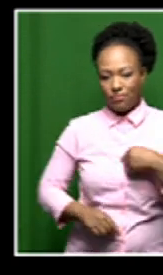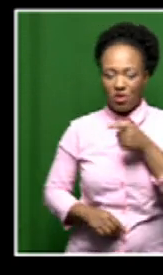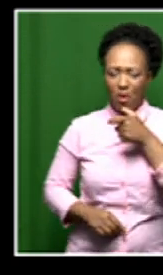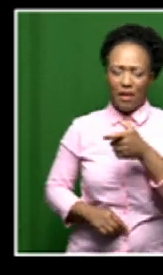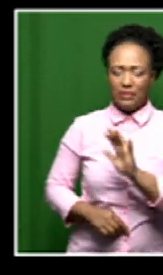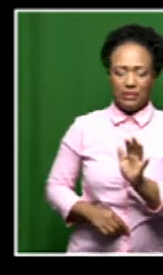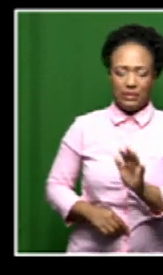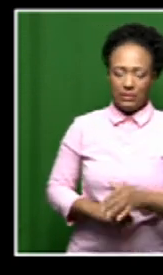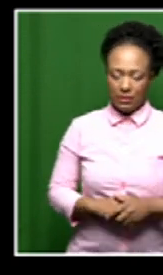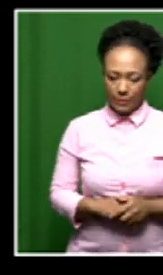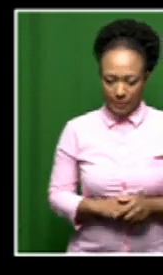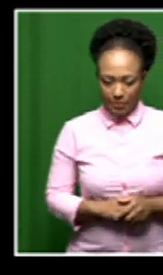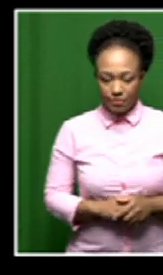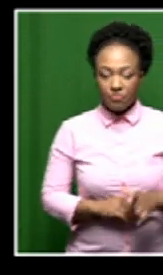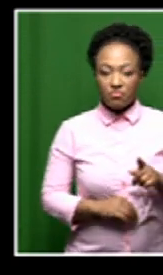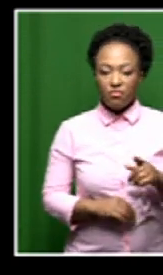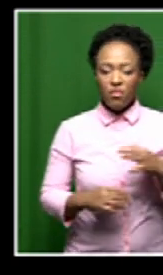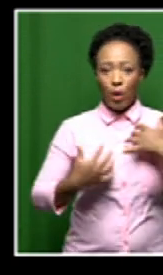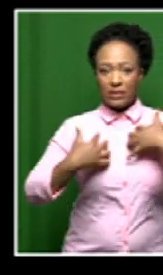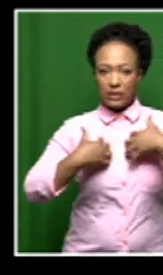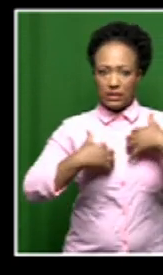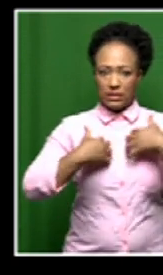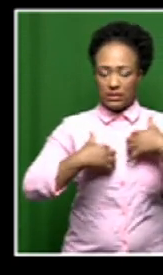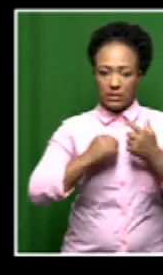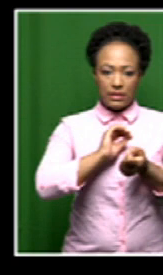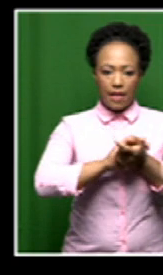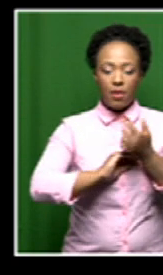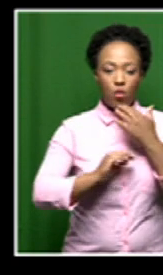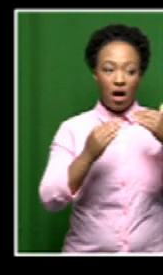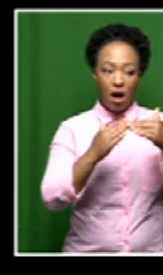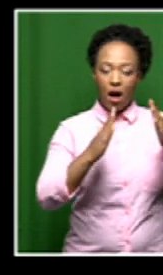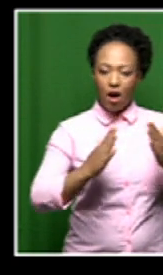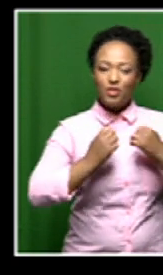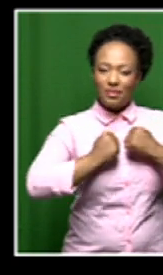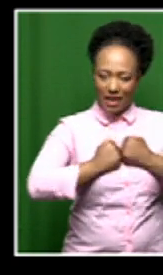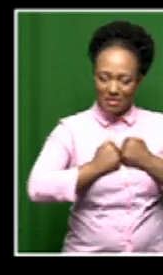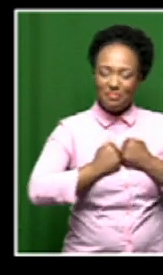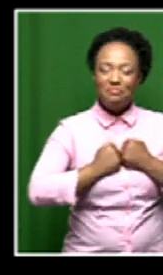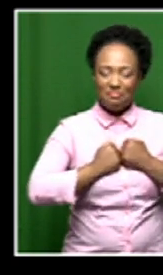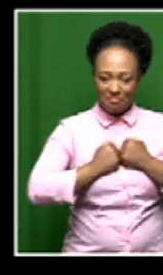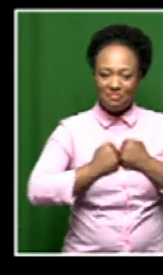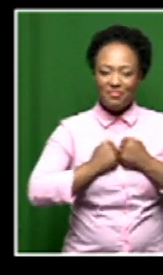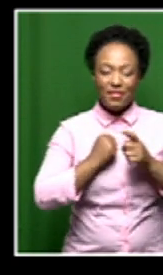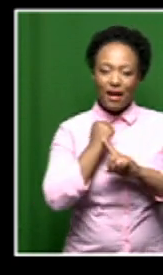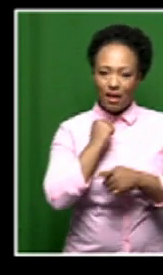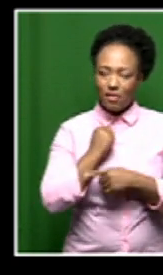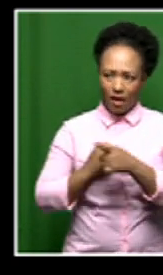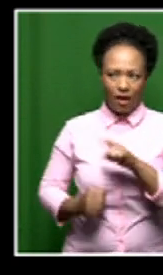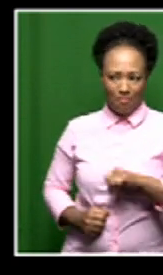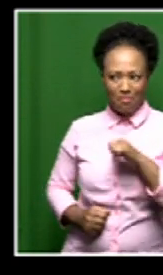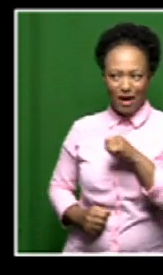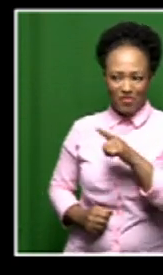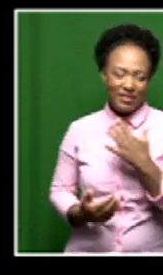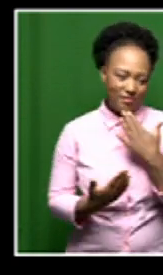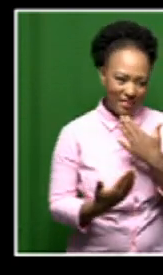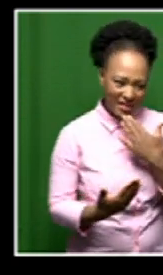that was a lot of excitement happening in my house so there we go that's the one and then the last one. I'm of you. Exactly,